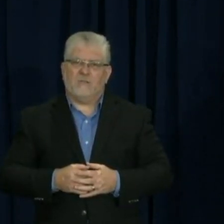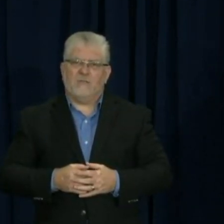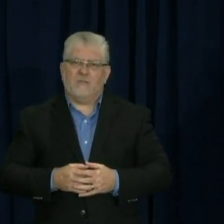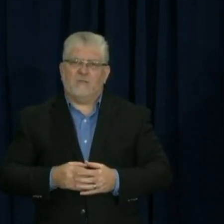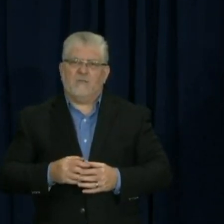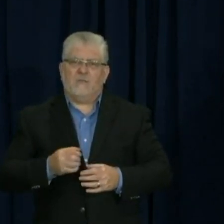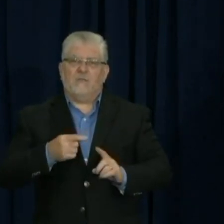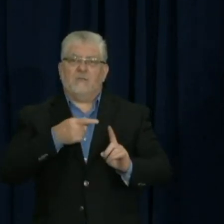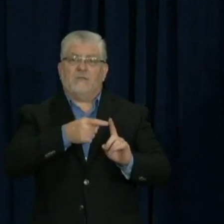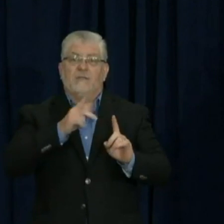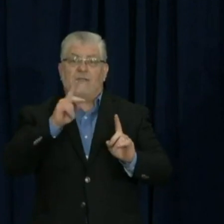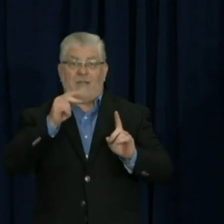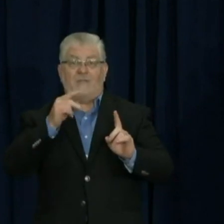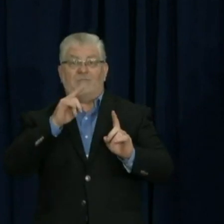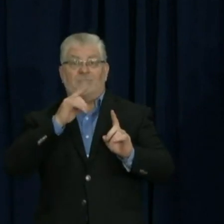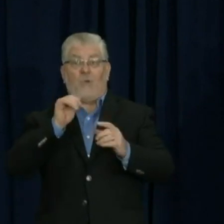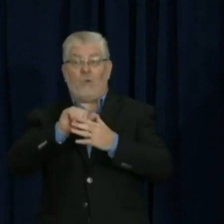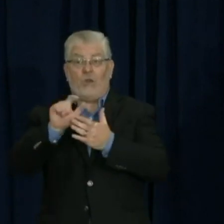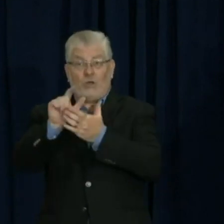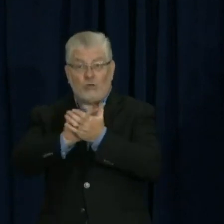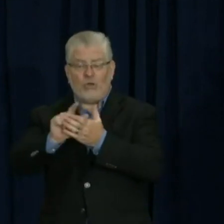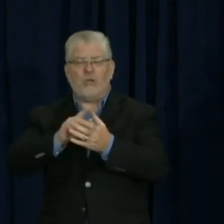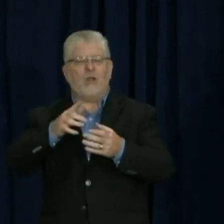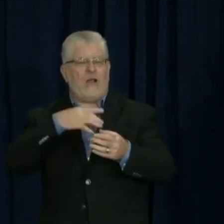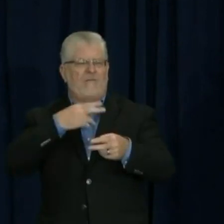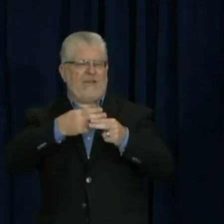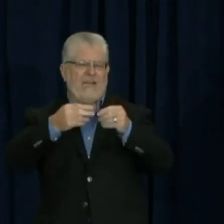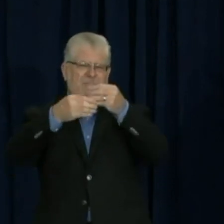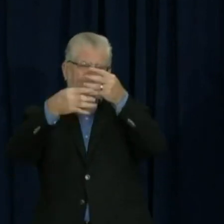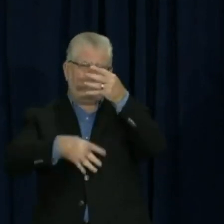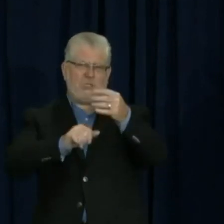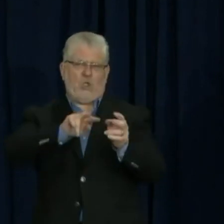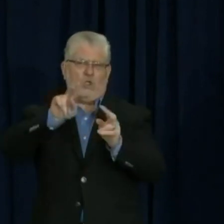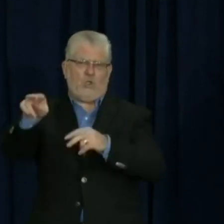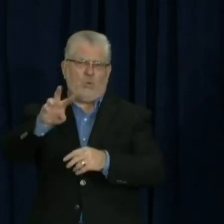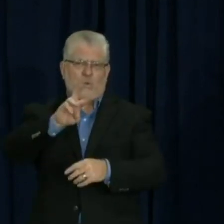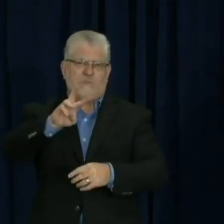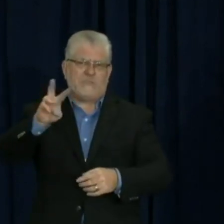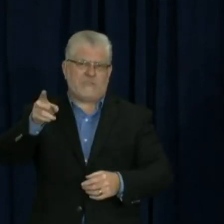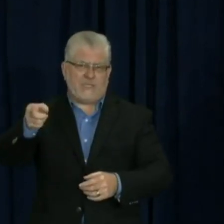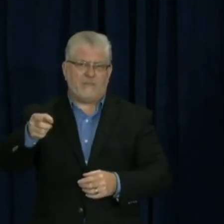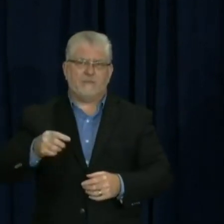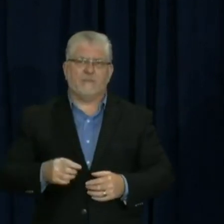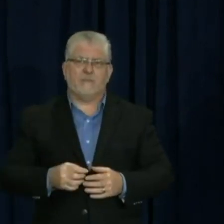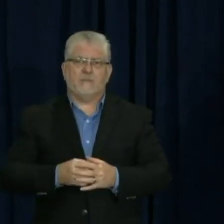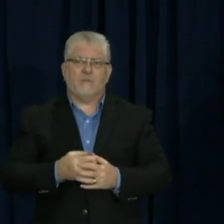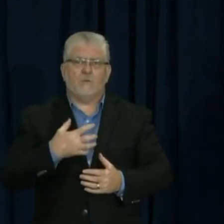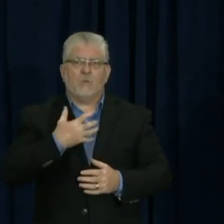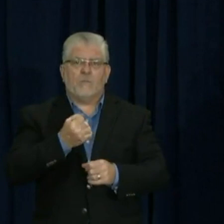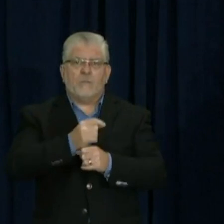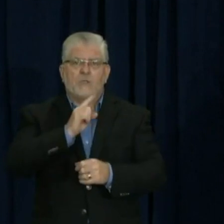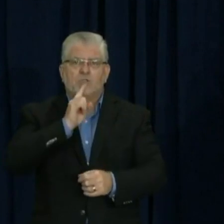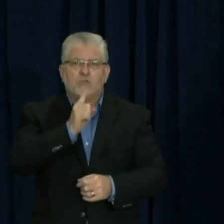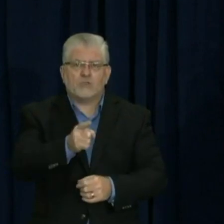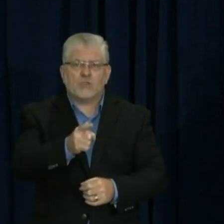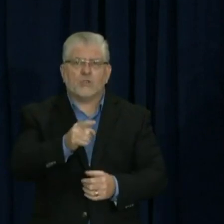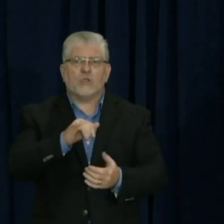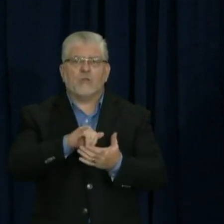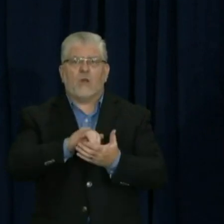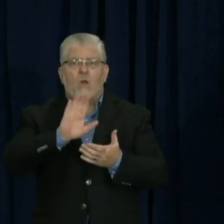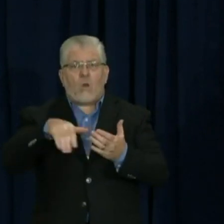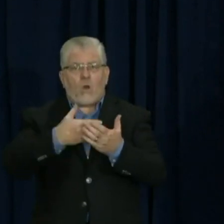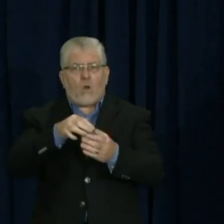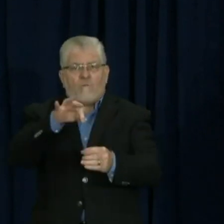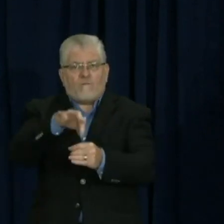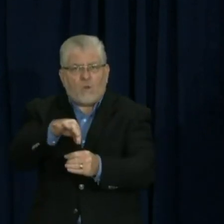have been involved in all of this. And as the Governor said, we will make sure that every vote is counted. Every eligible voter